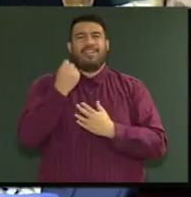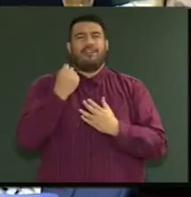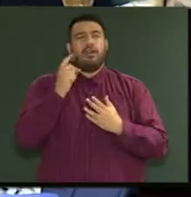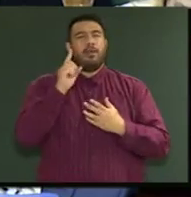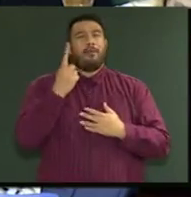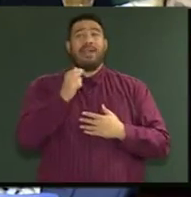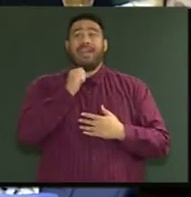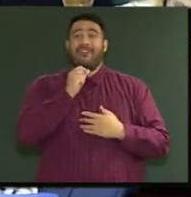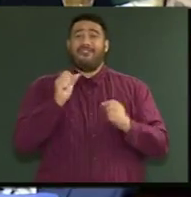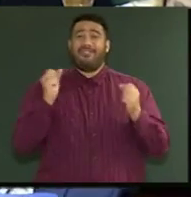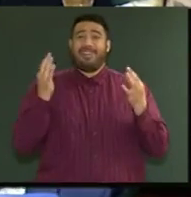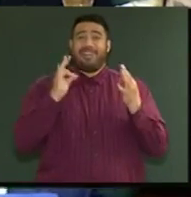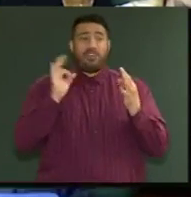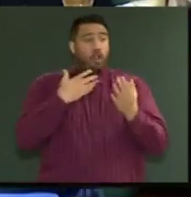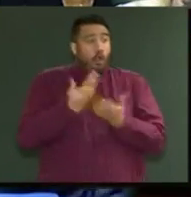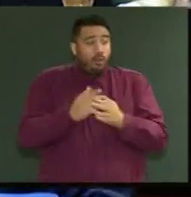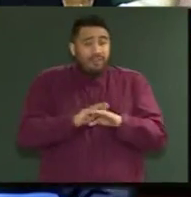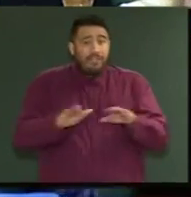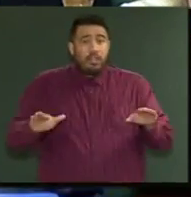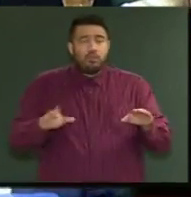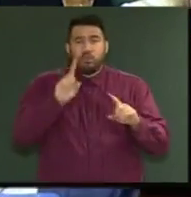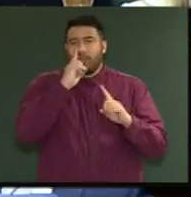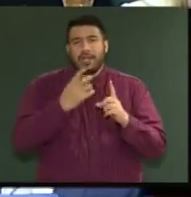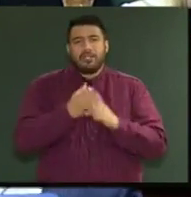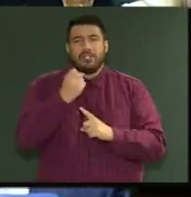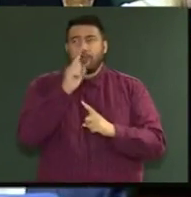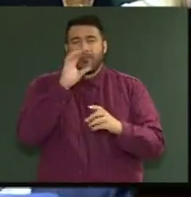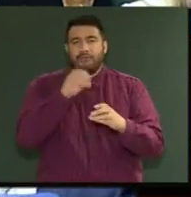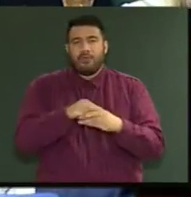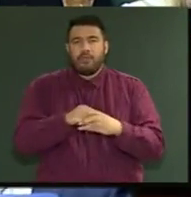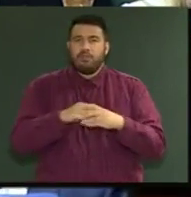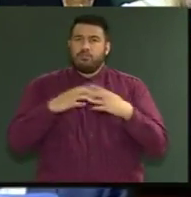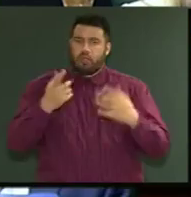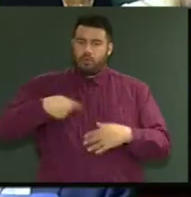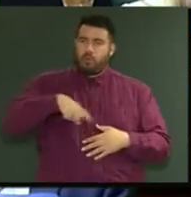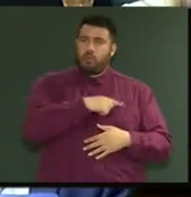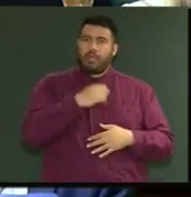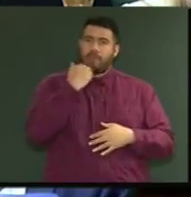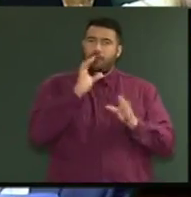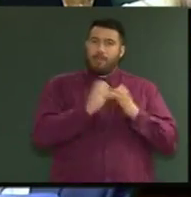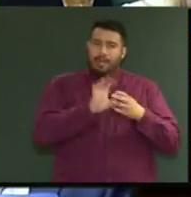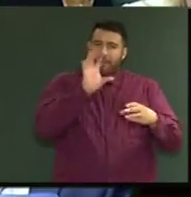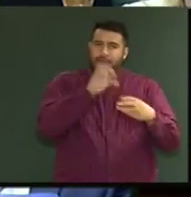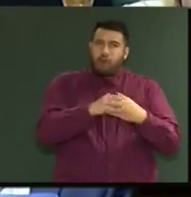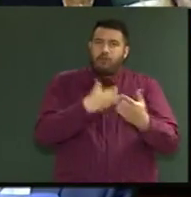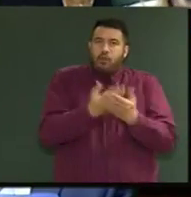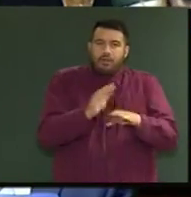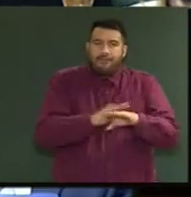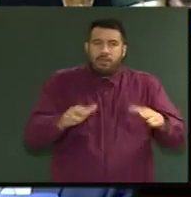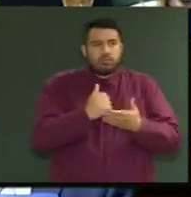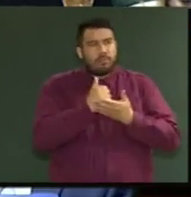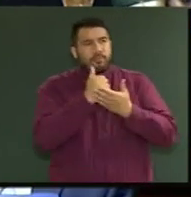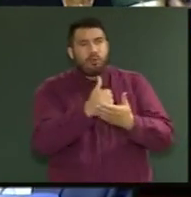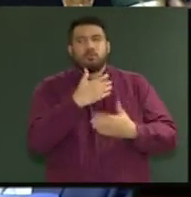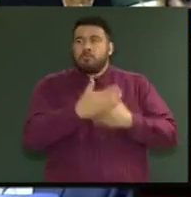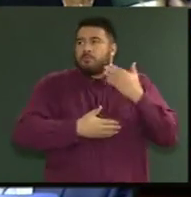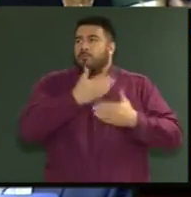unless you're at the field. And so as I say, at the table we are and we will continue to be and support any